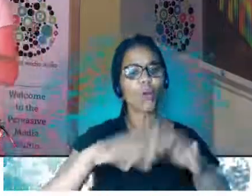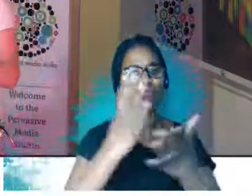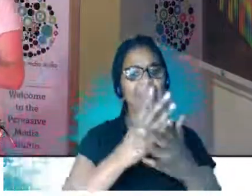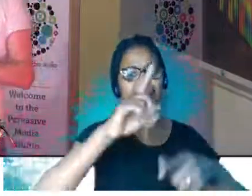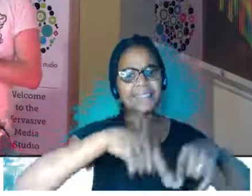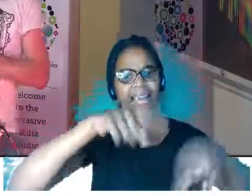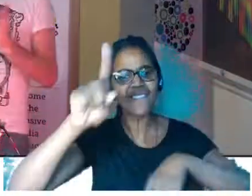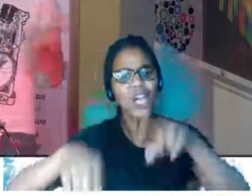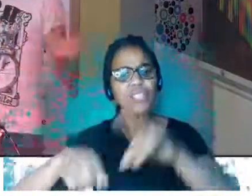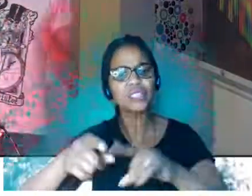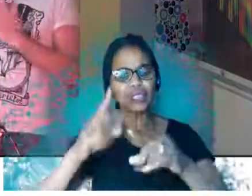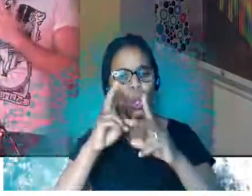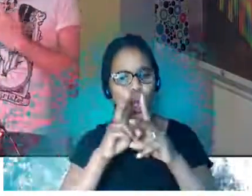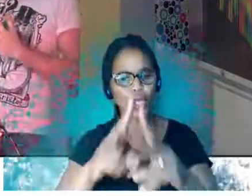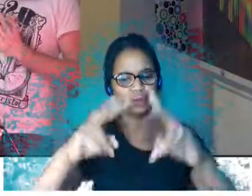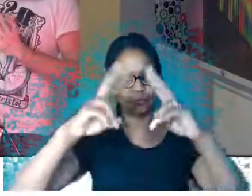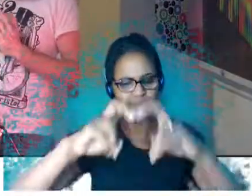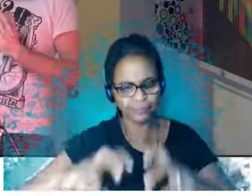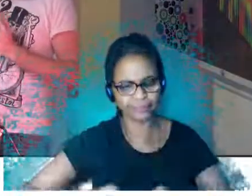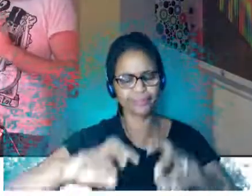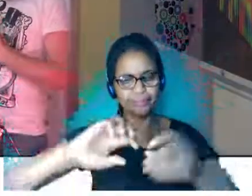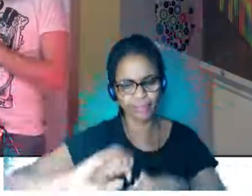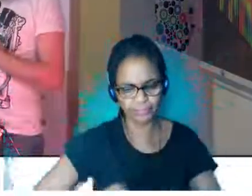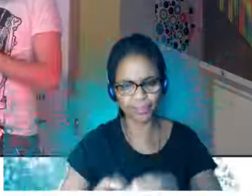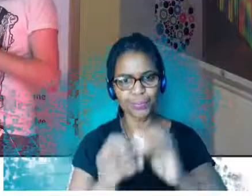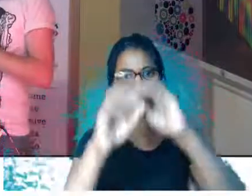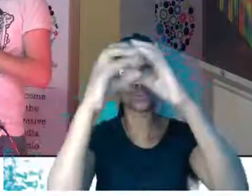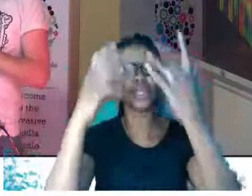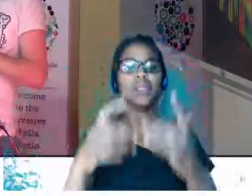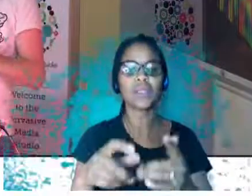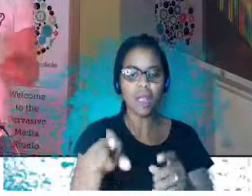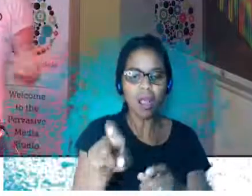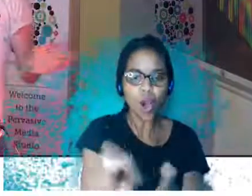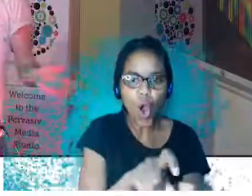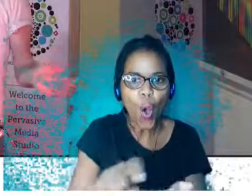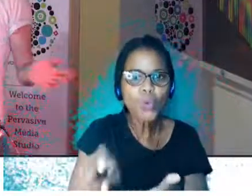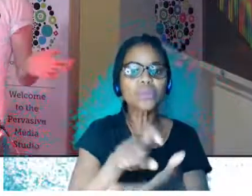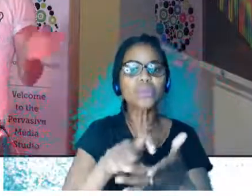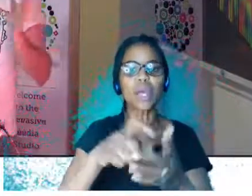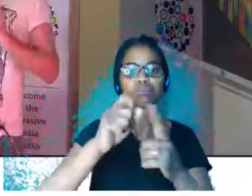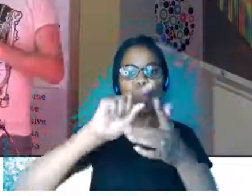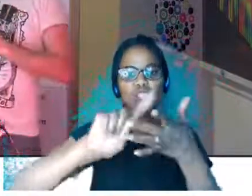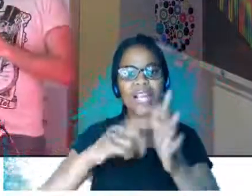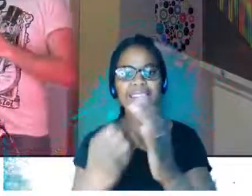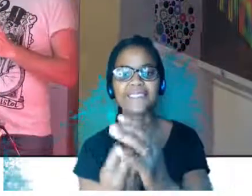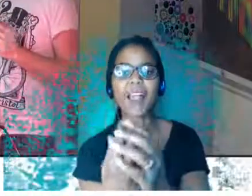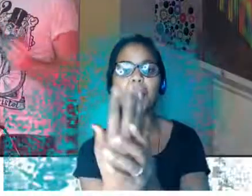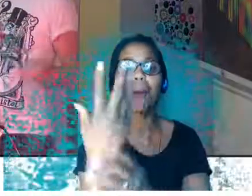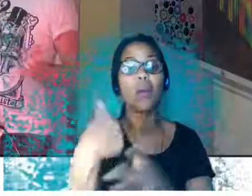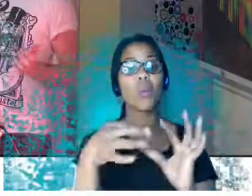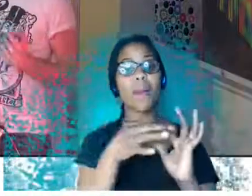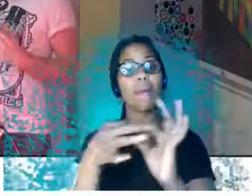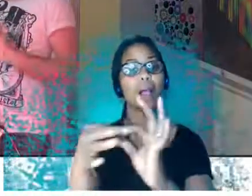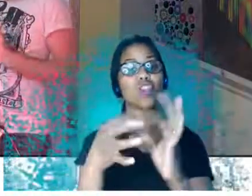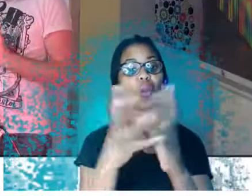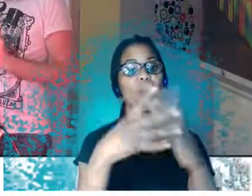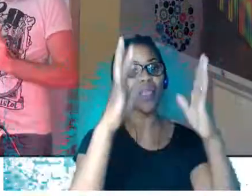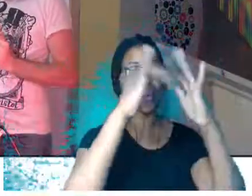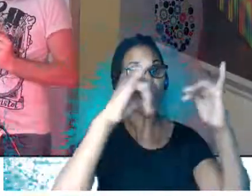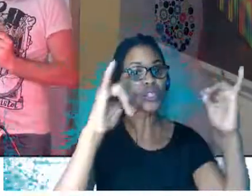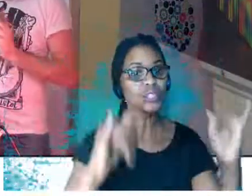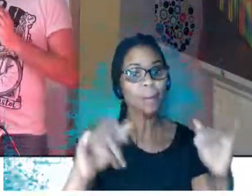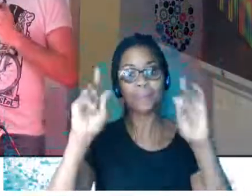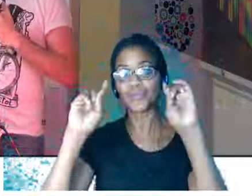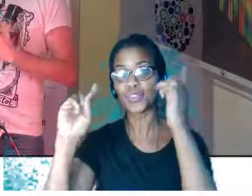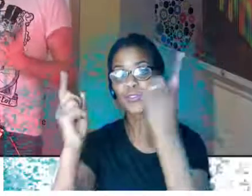technology, with everything from comedy to coding and product development to performance art. We are a partnership between the Watershed, the University of Western England